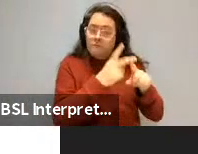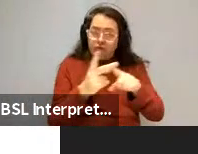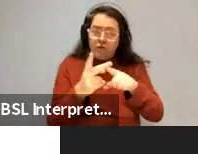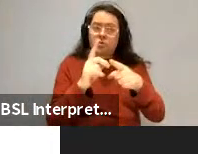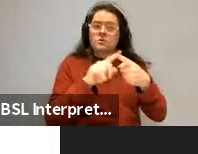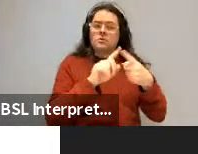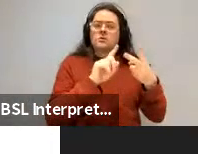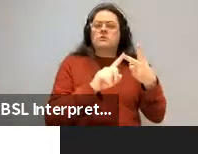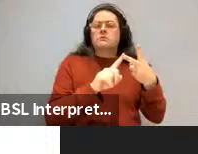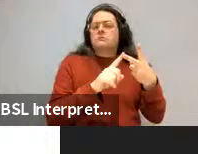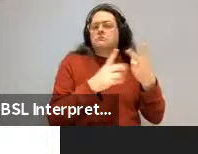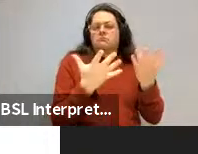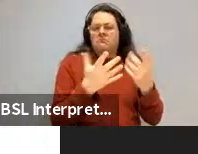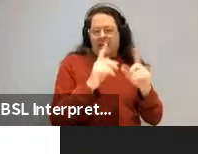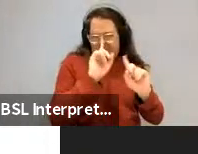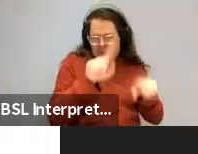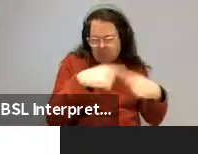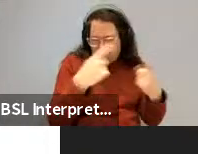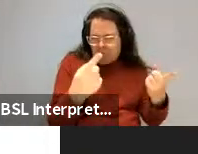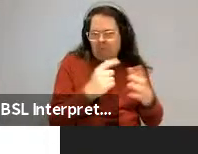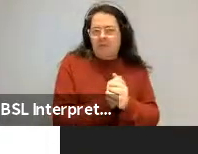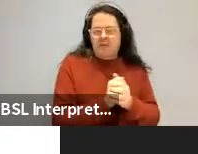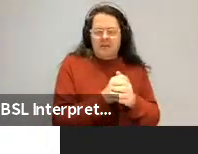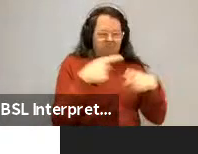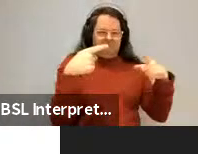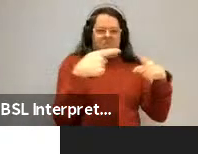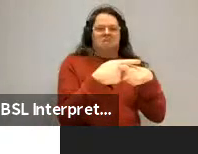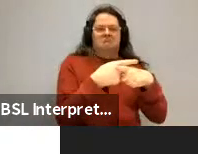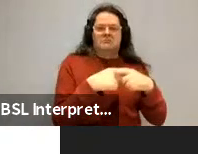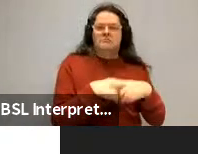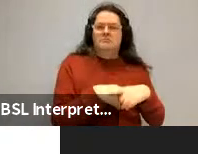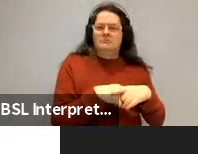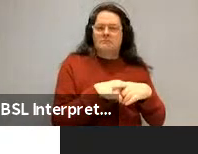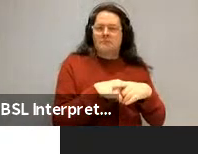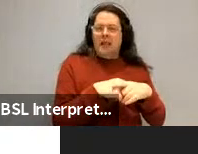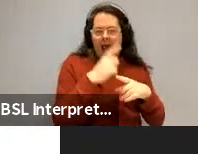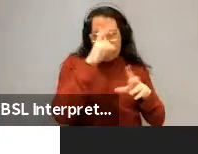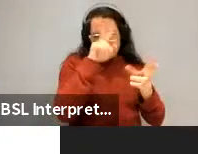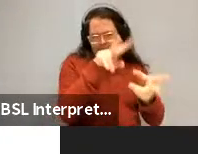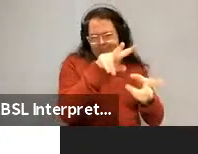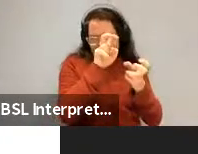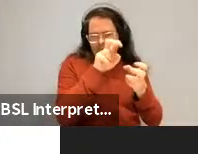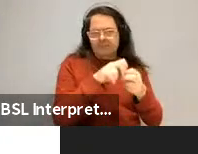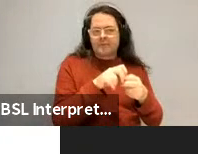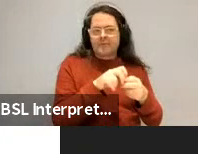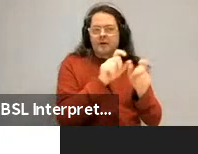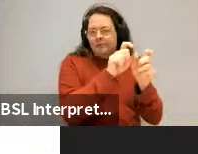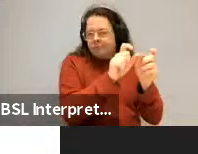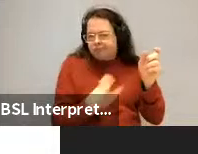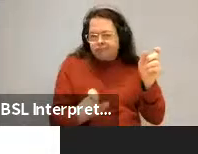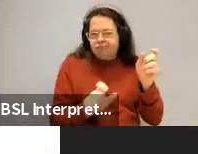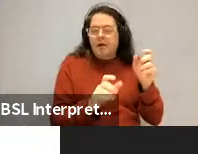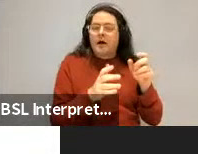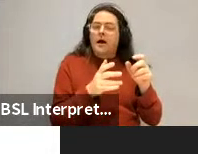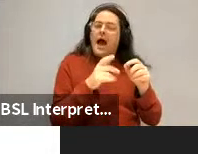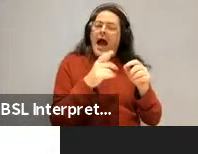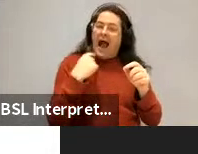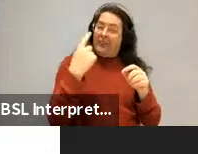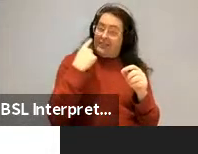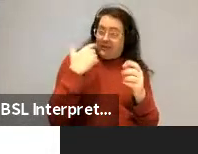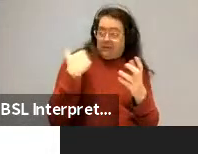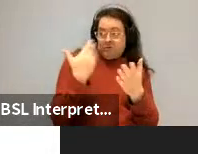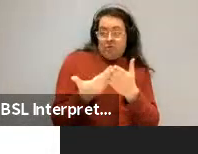and I think that the experiments just haven't been done right so far in general. And so I think they're just confounded. That's the strong claim here. Um,